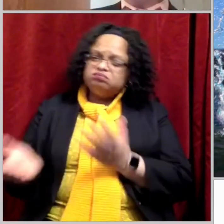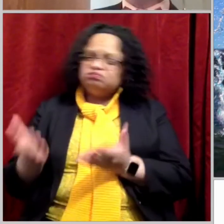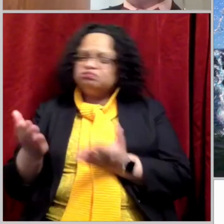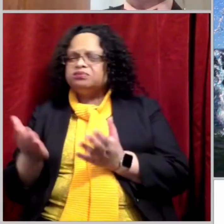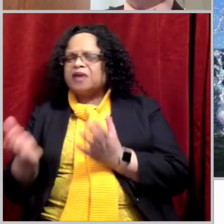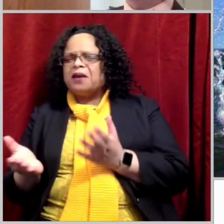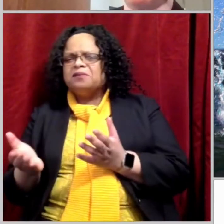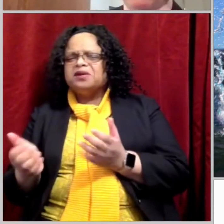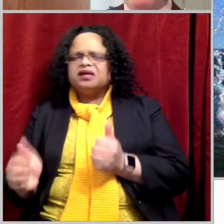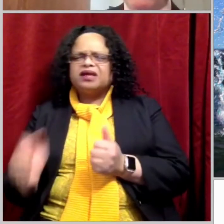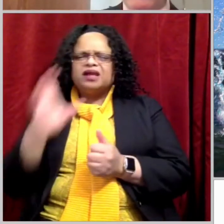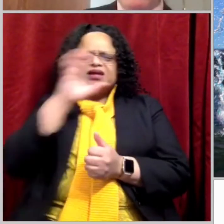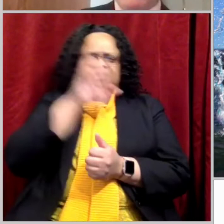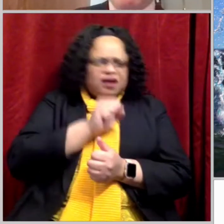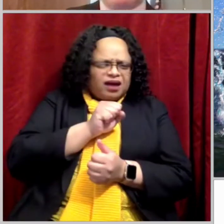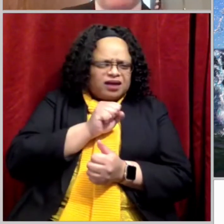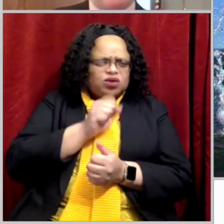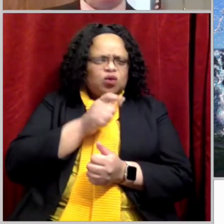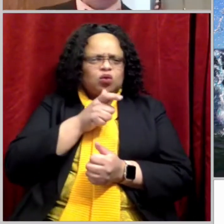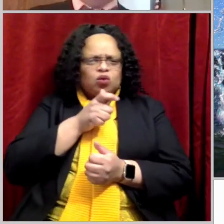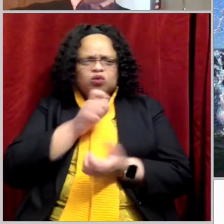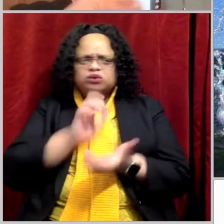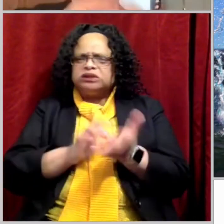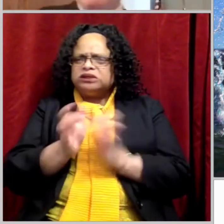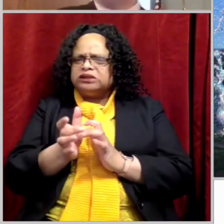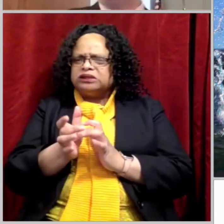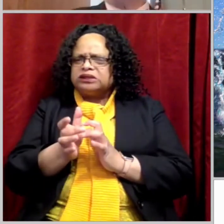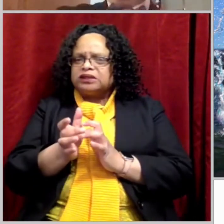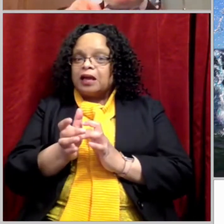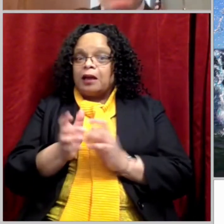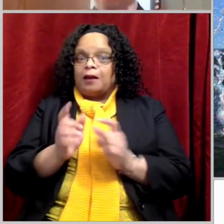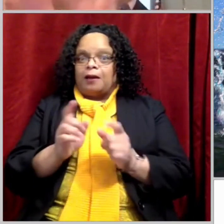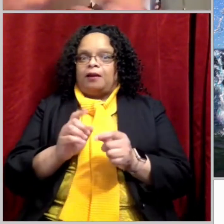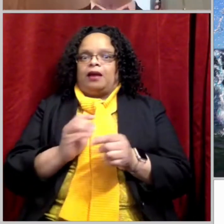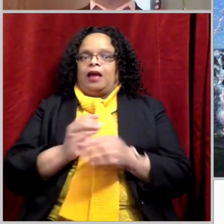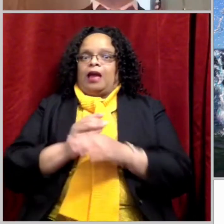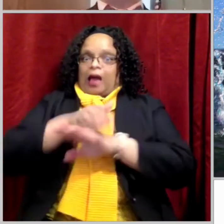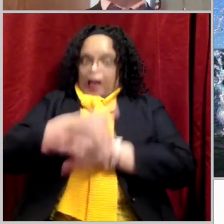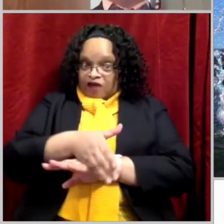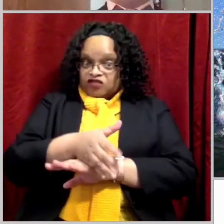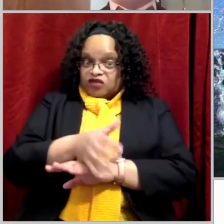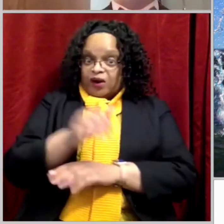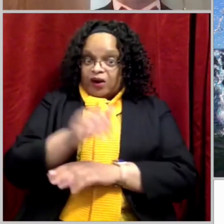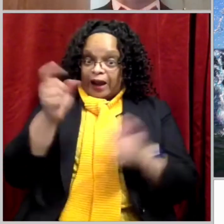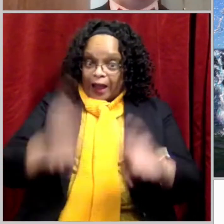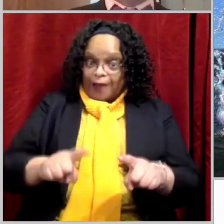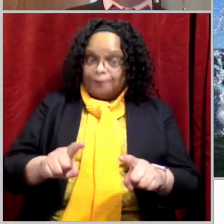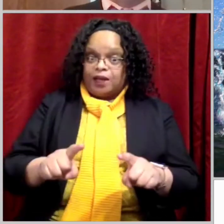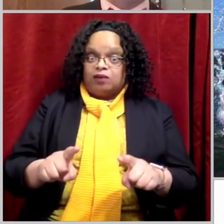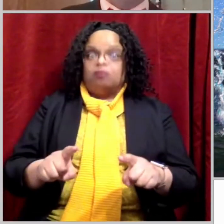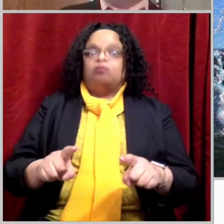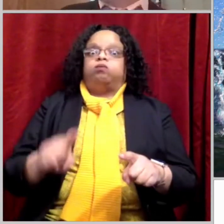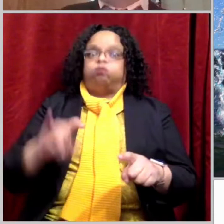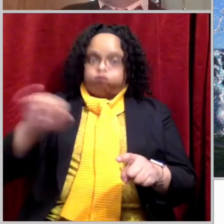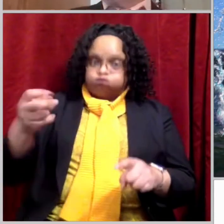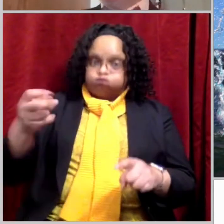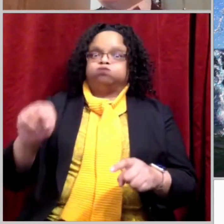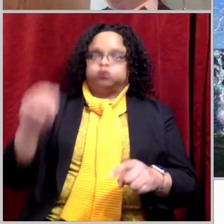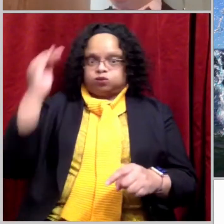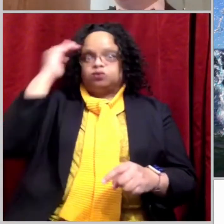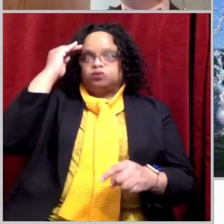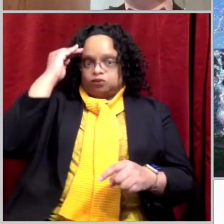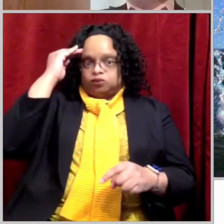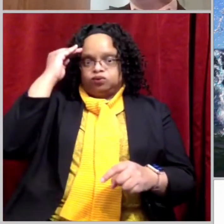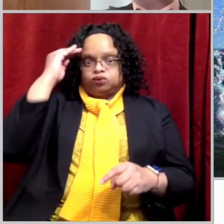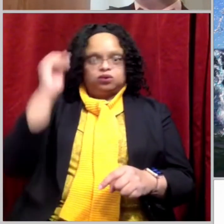could have guessed that Jesus was the Messiah. But after this, after this manifestation was made evident, he did